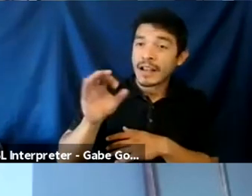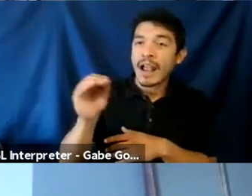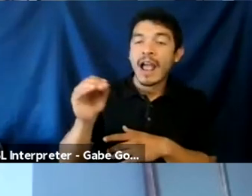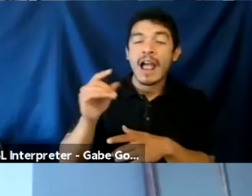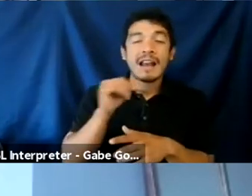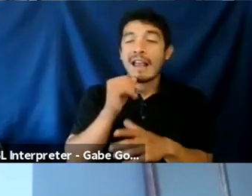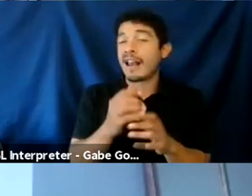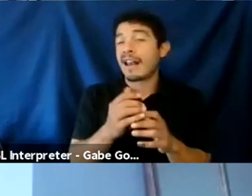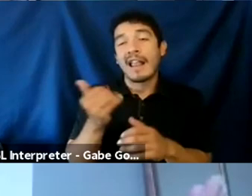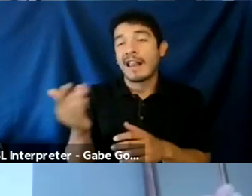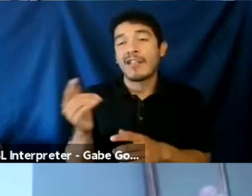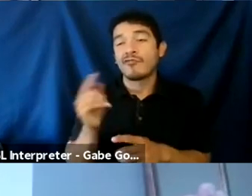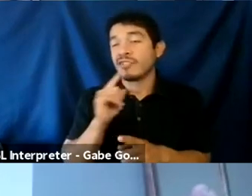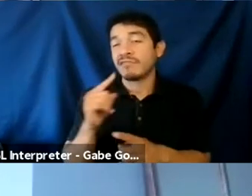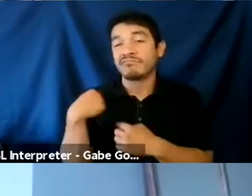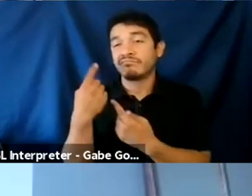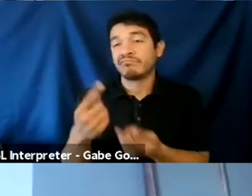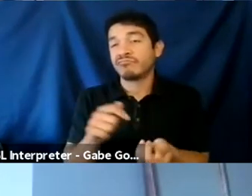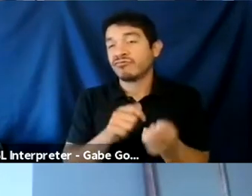not a lot has changed.